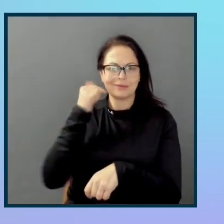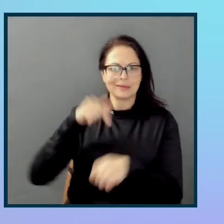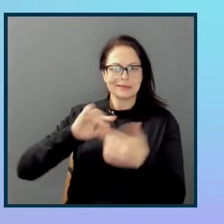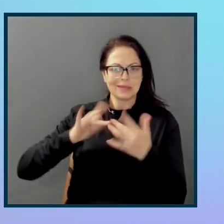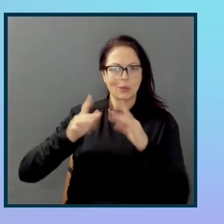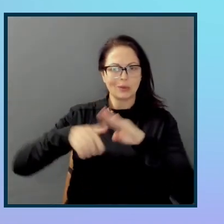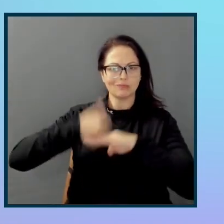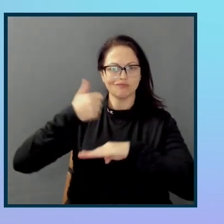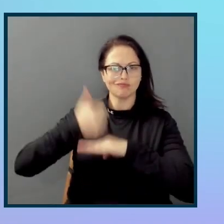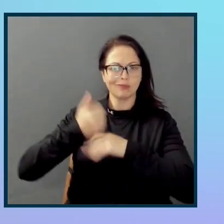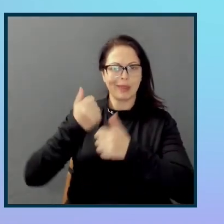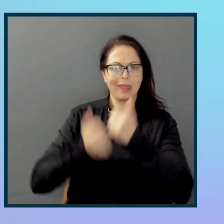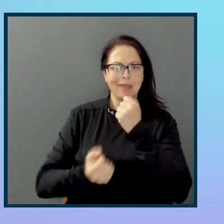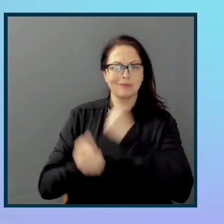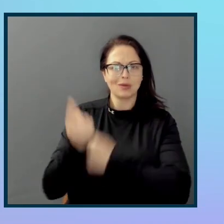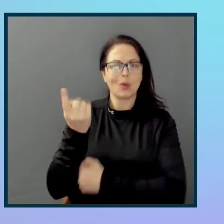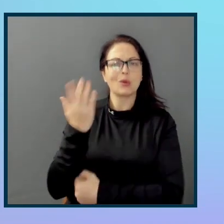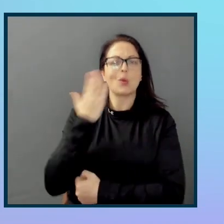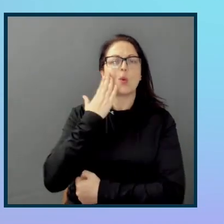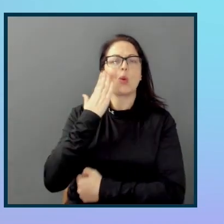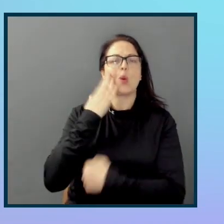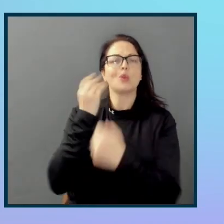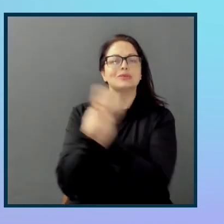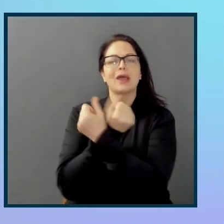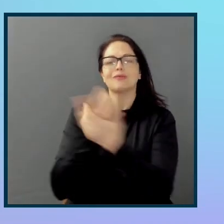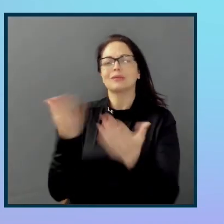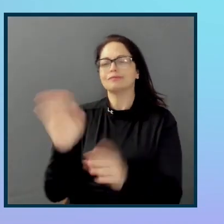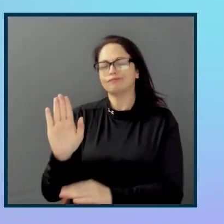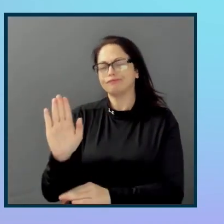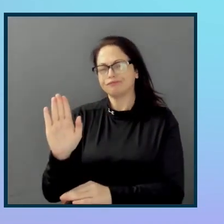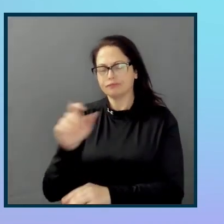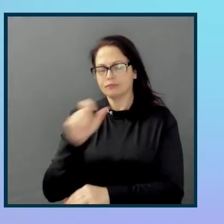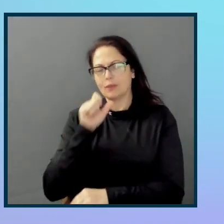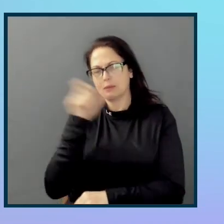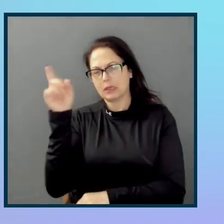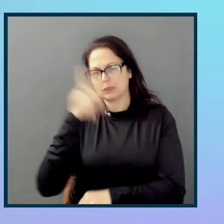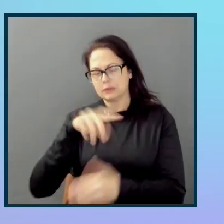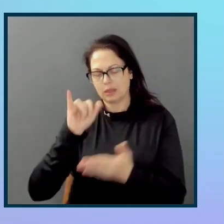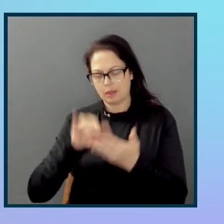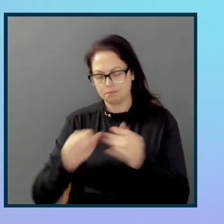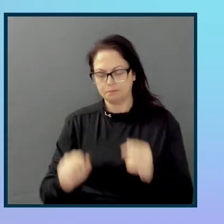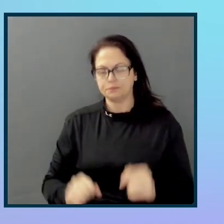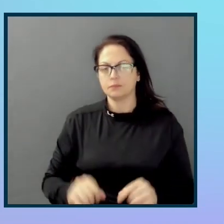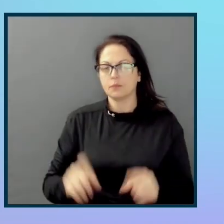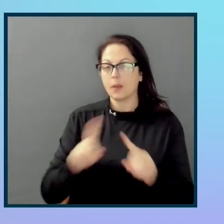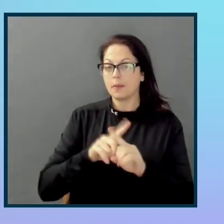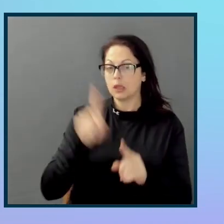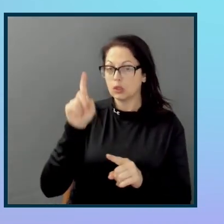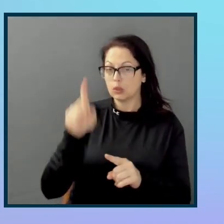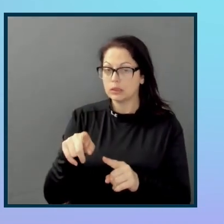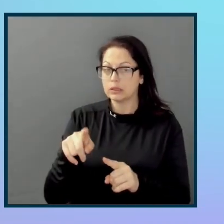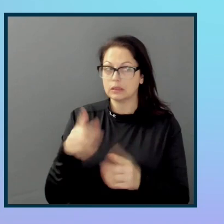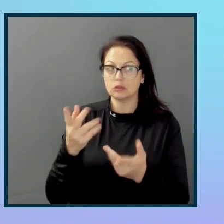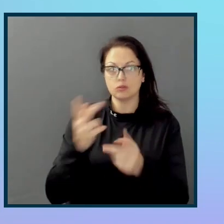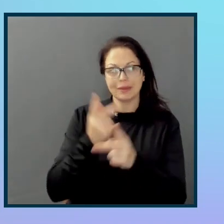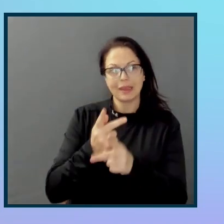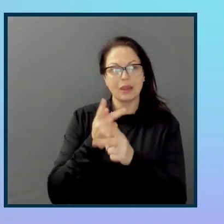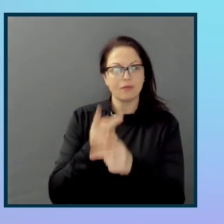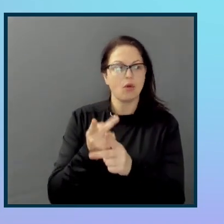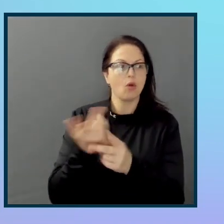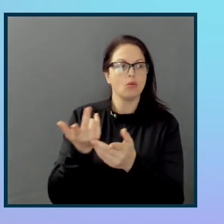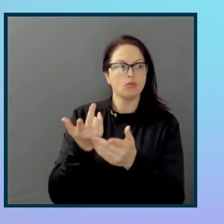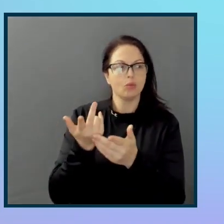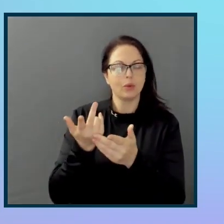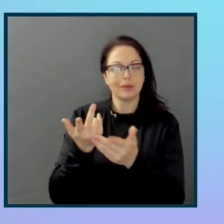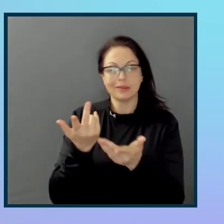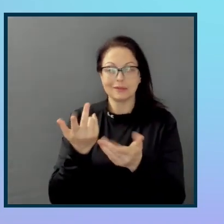need. You do need to watch out for misplaced advice. I'll put it diplomatically.